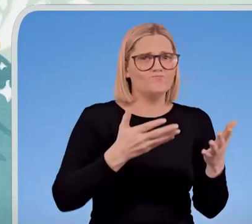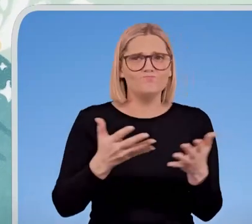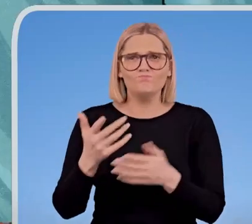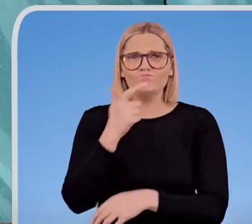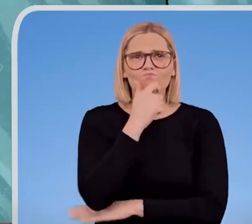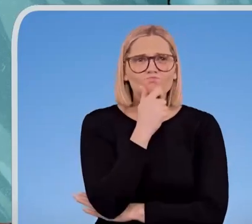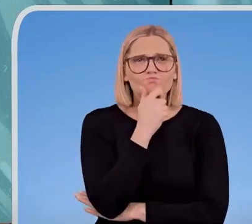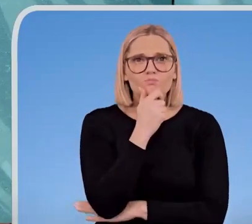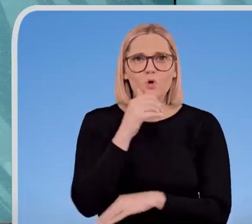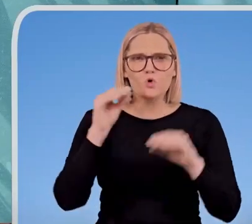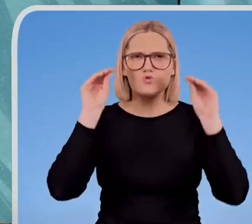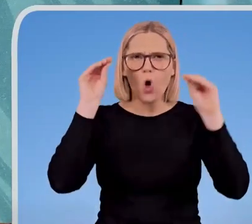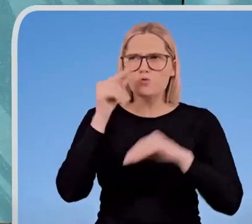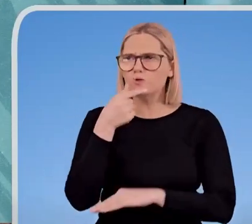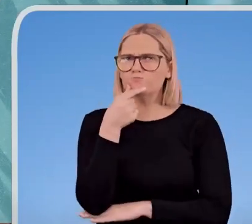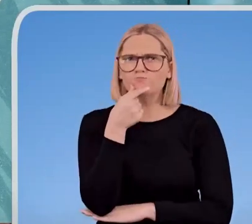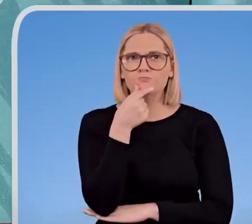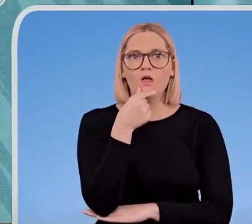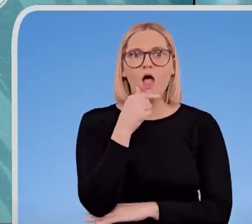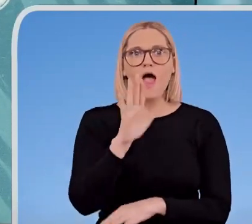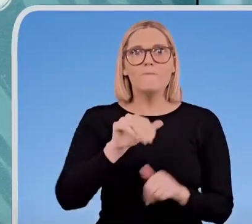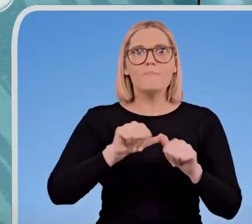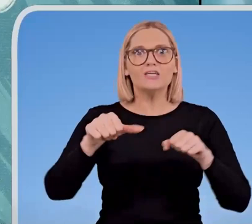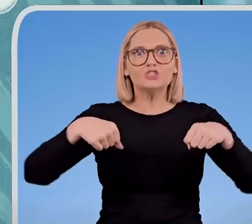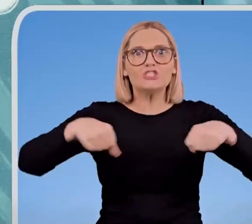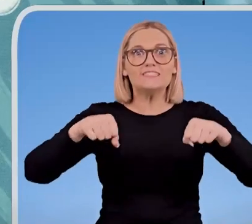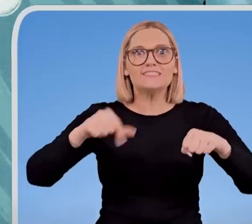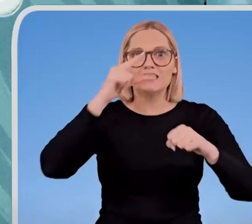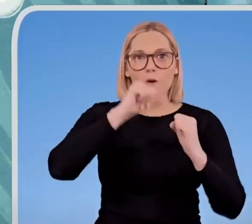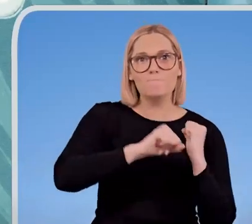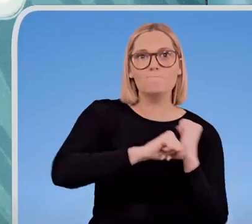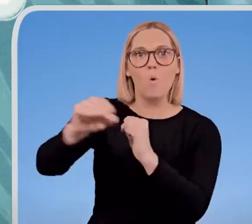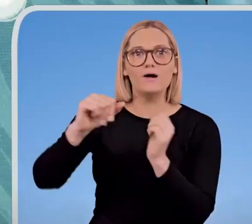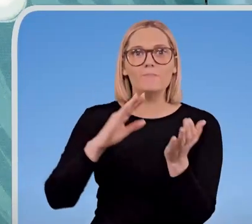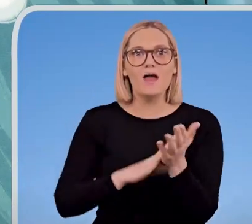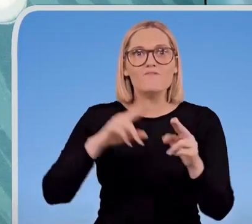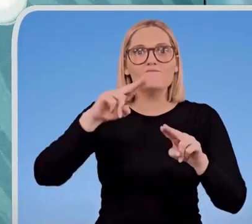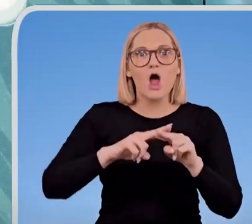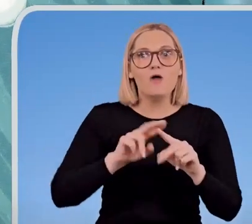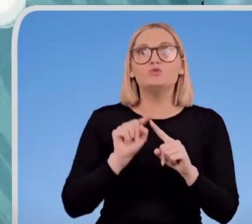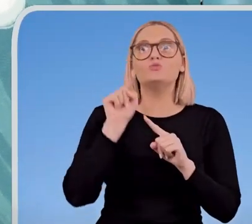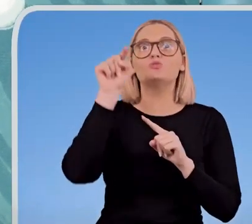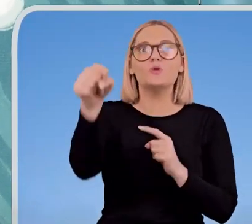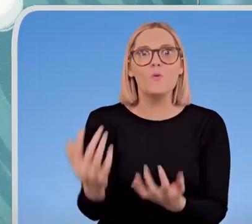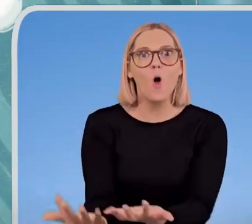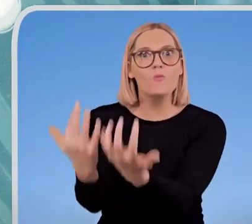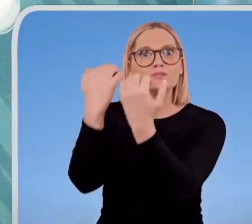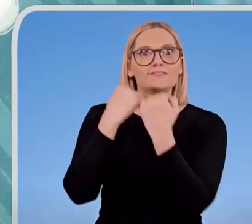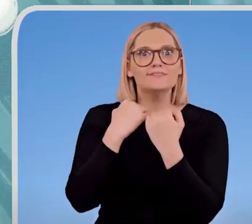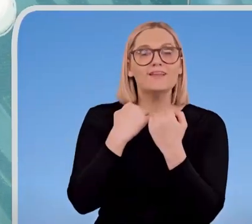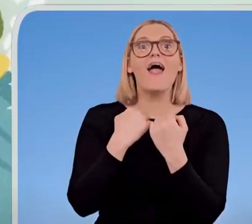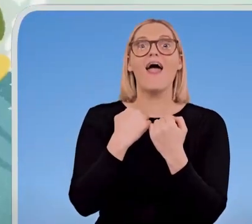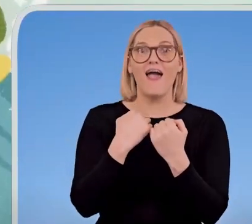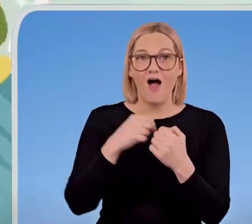his way. Riding a jet ski, the coach would tow Matt into the path of a wave, tell him when to go and leave him to it.